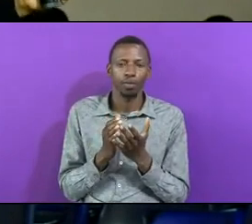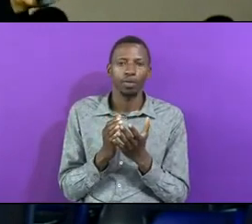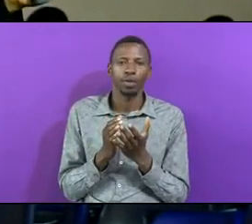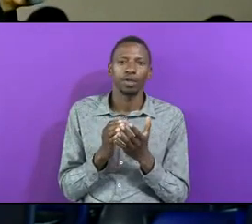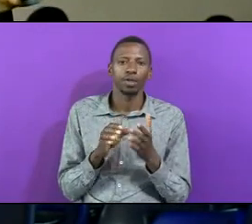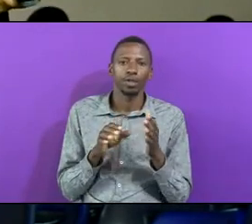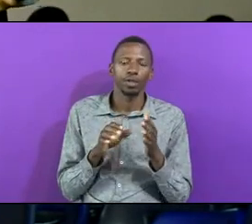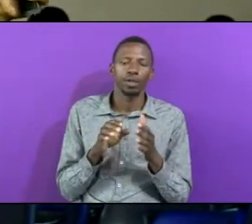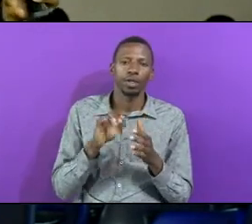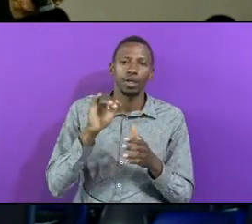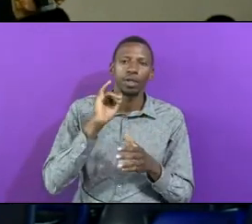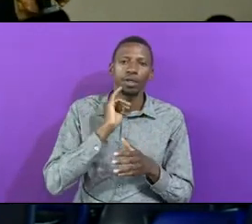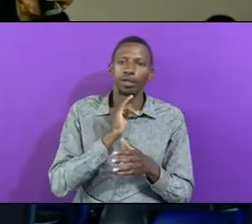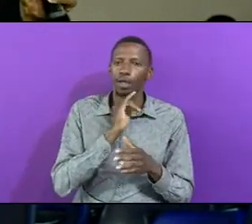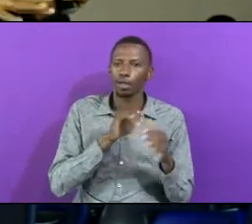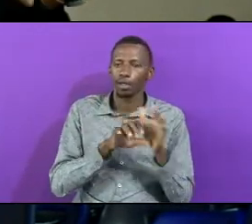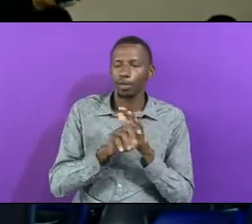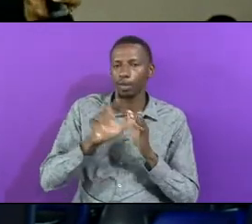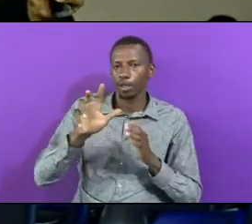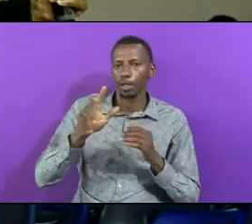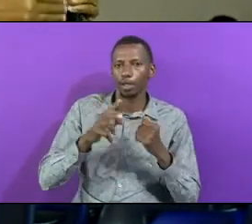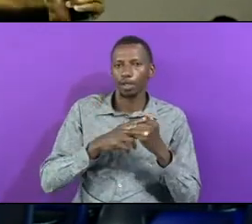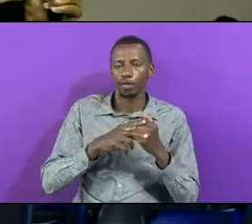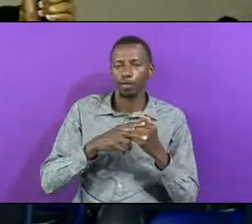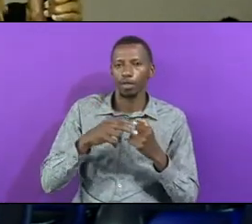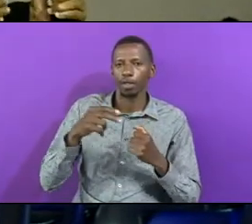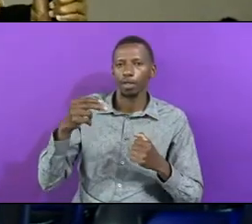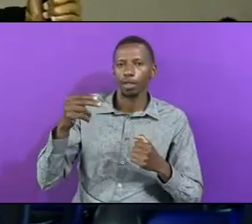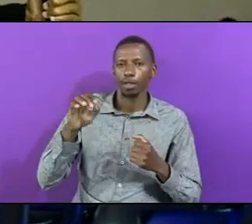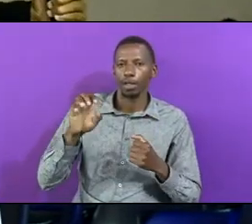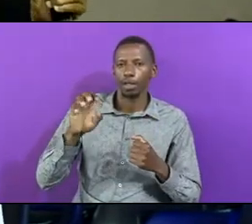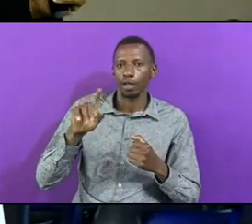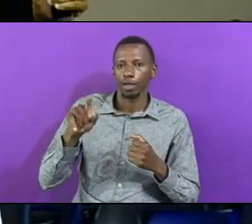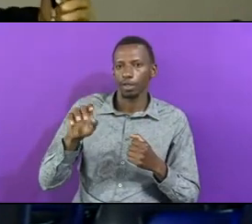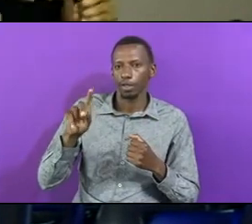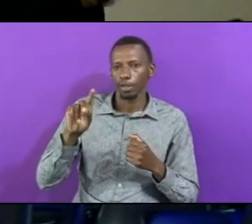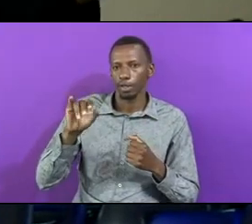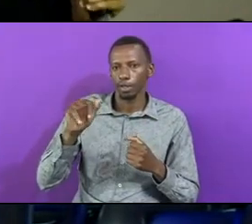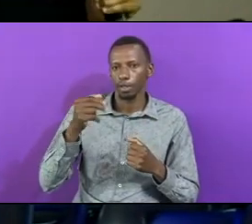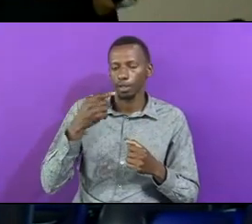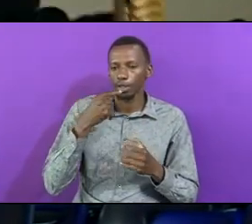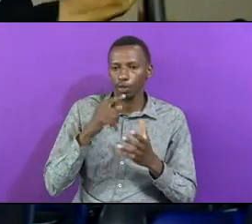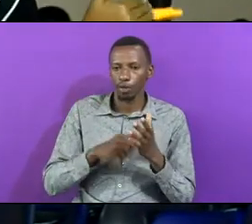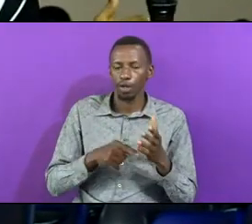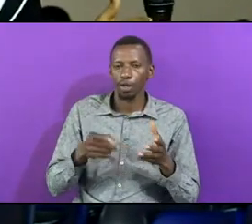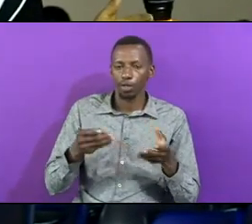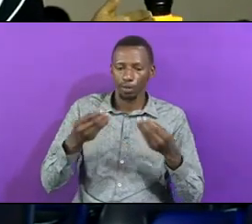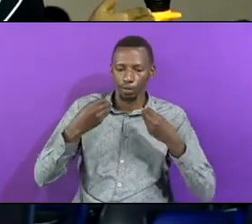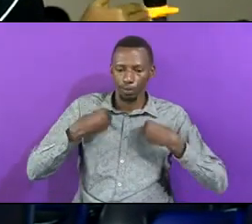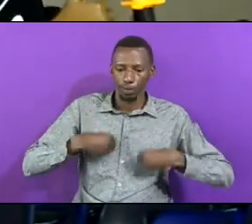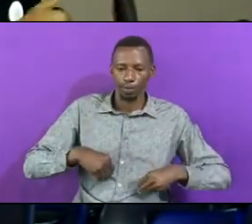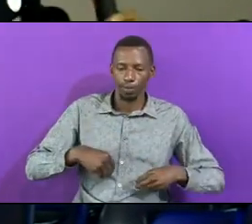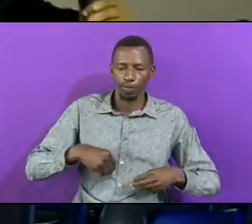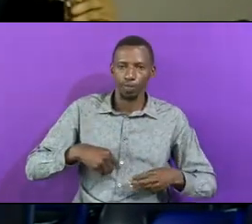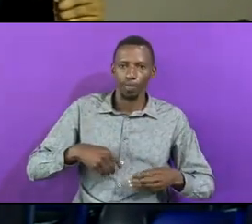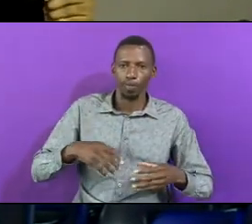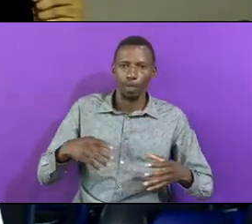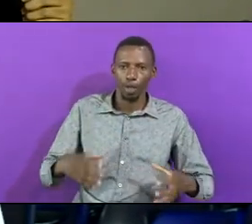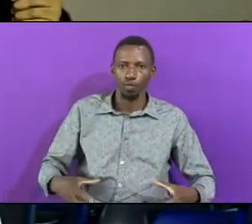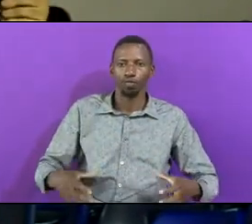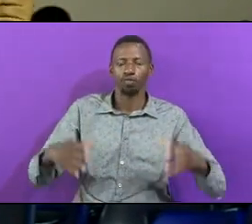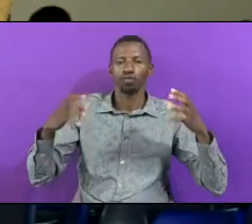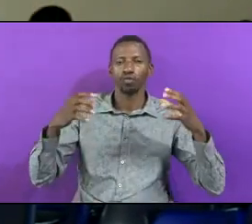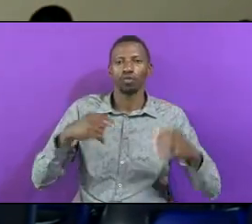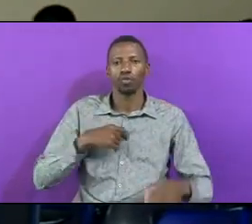Finds A Terrible Report The Bible Says That He Put On Suck Clothes Nguo Zanini Zaibada